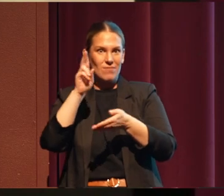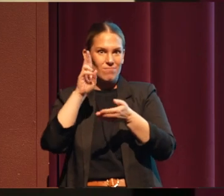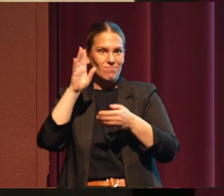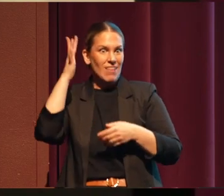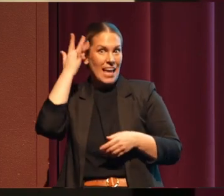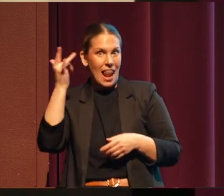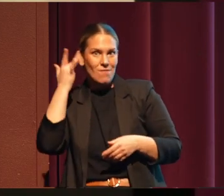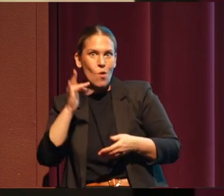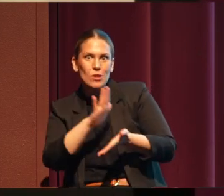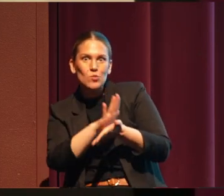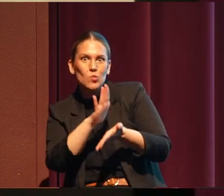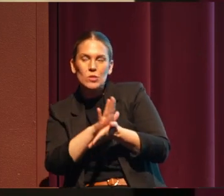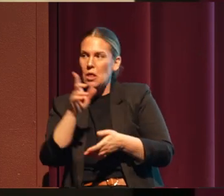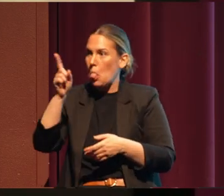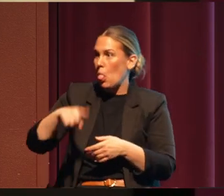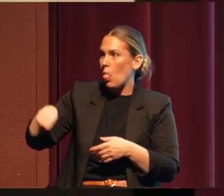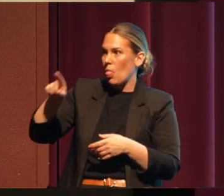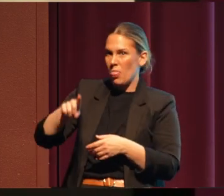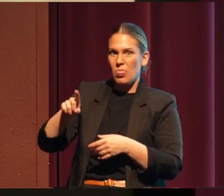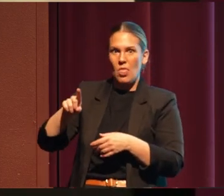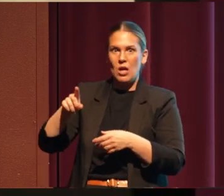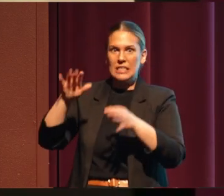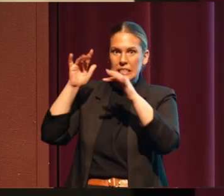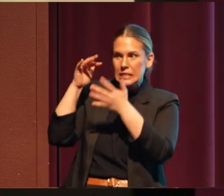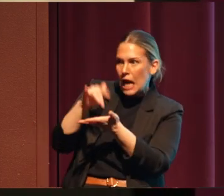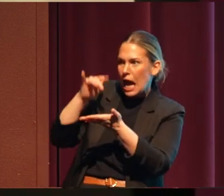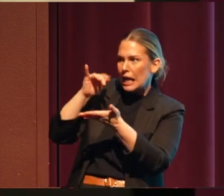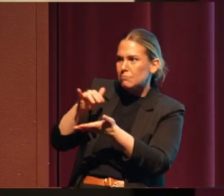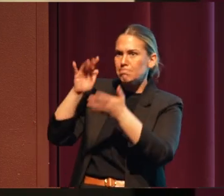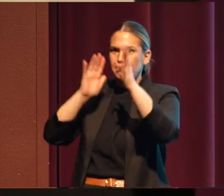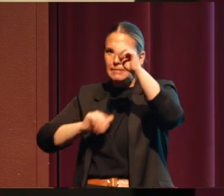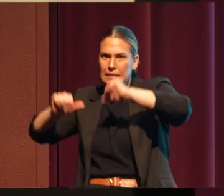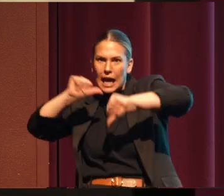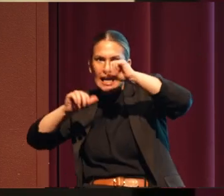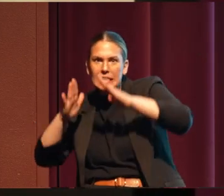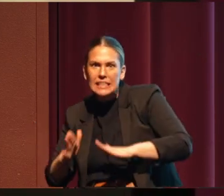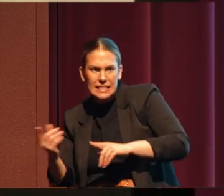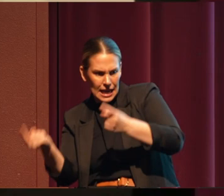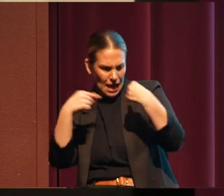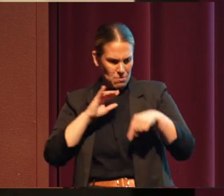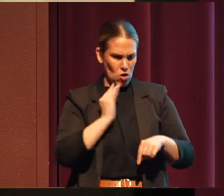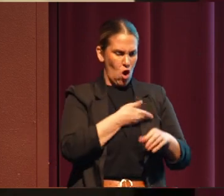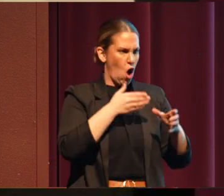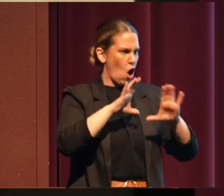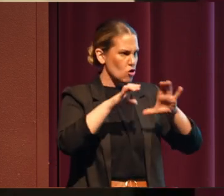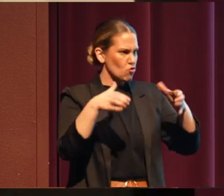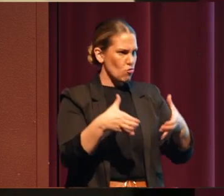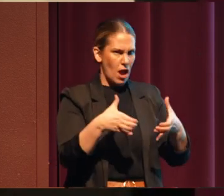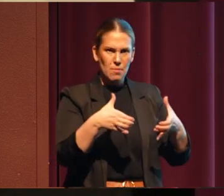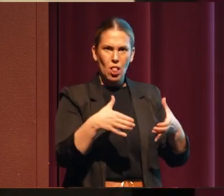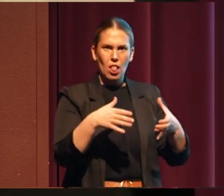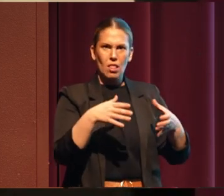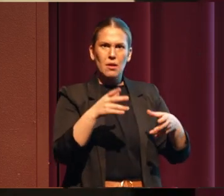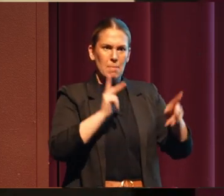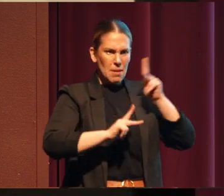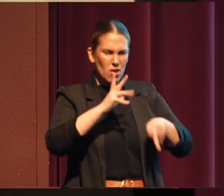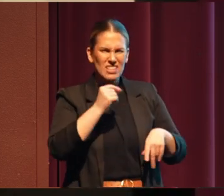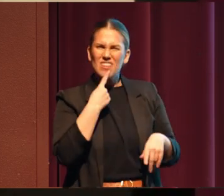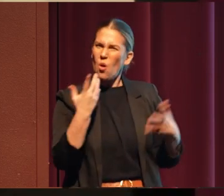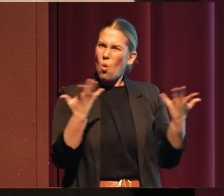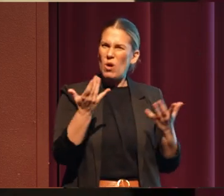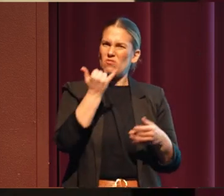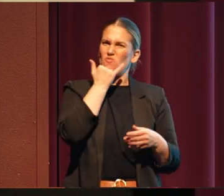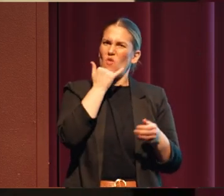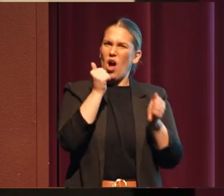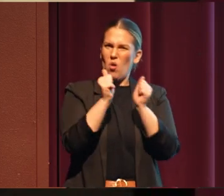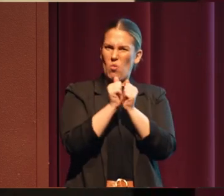archaeologists and scientists came to our tribal people and they said, what is wrong with the hips of your women? Because they're studying